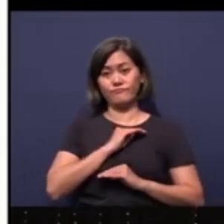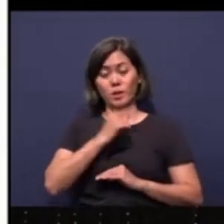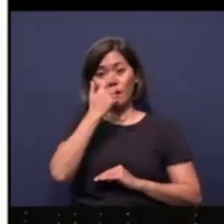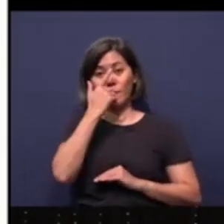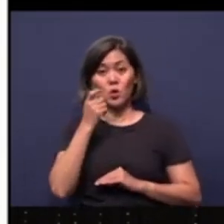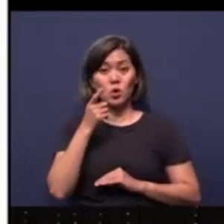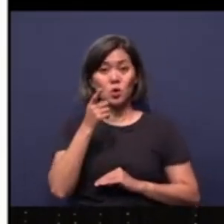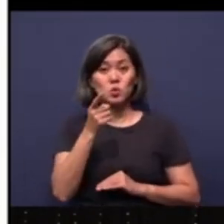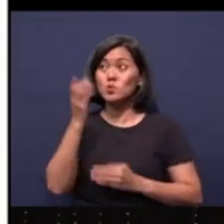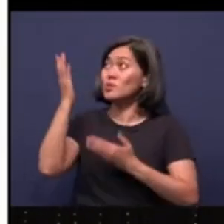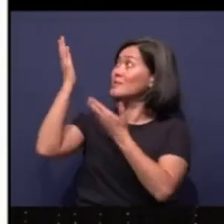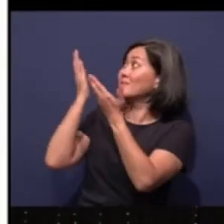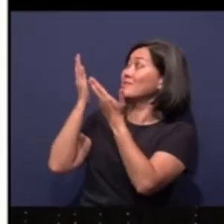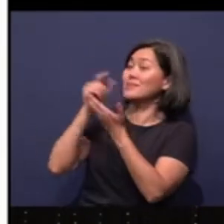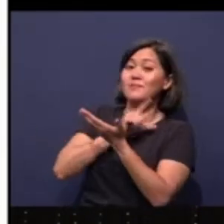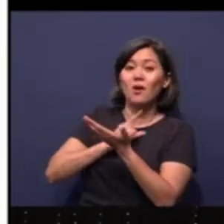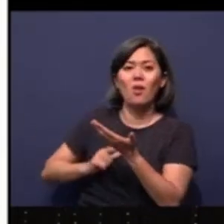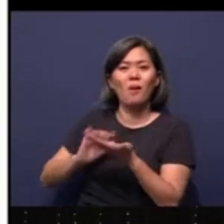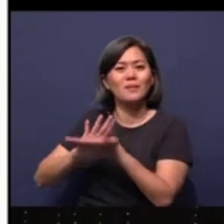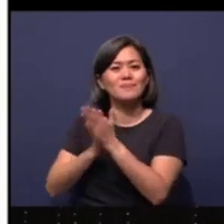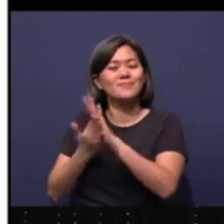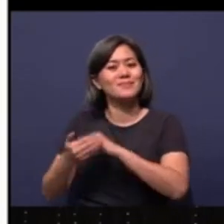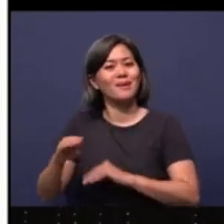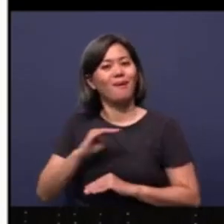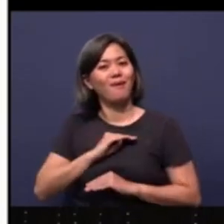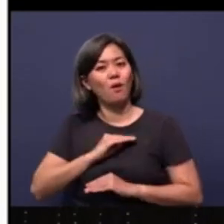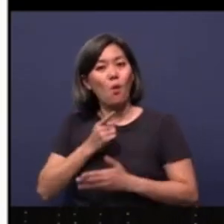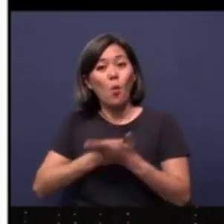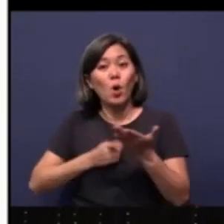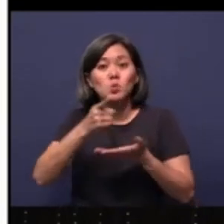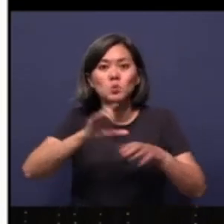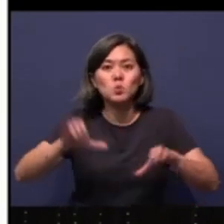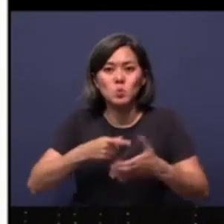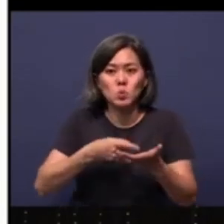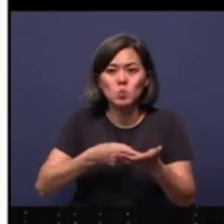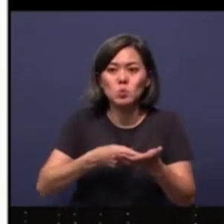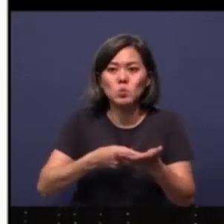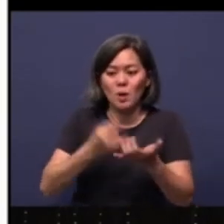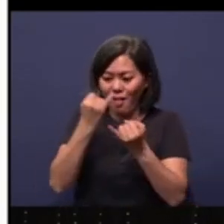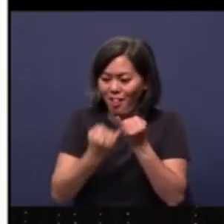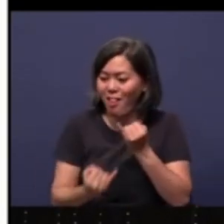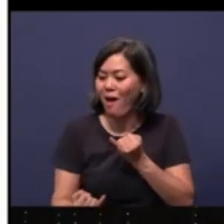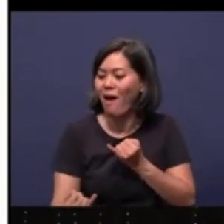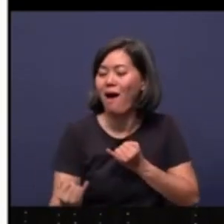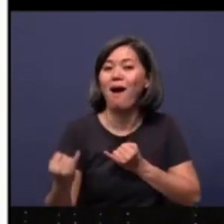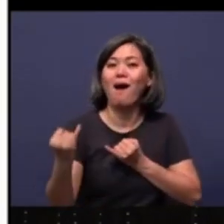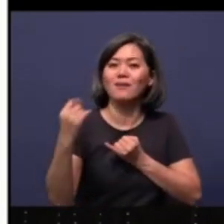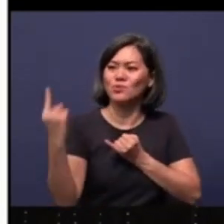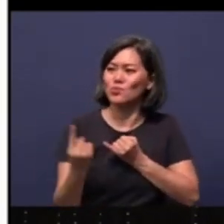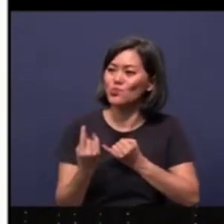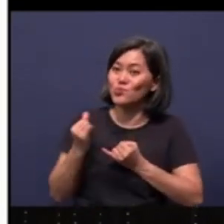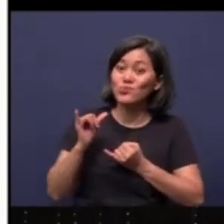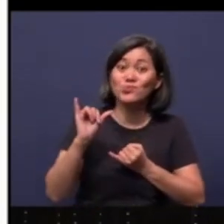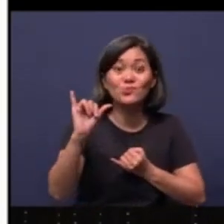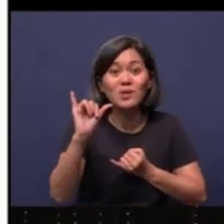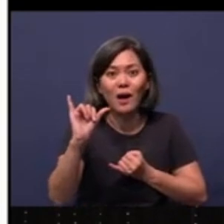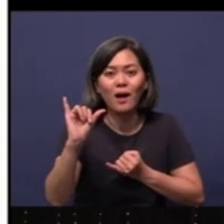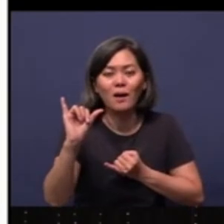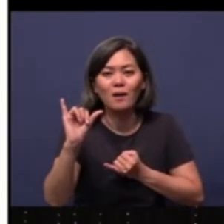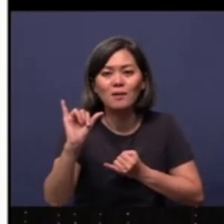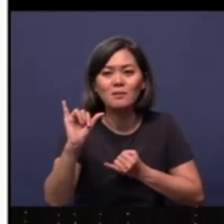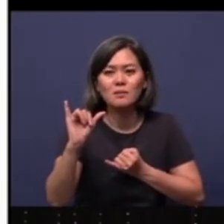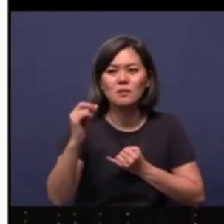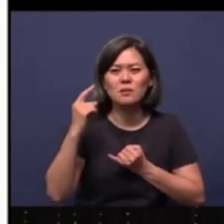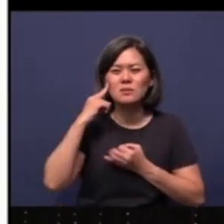you've served the Lord? And whatever you do in your hands will last eternity. I'm thinking about our loved